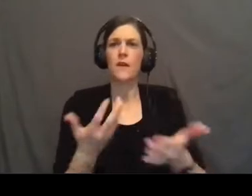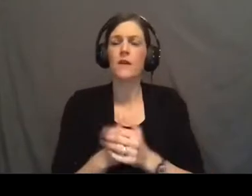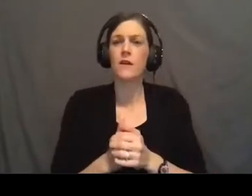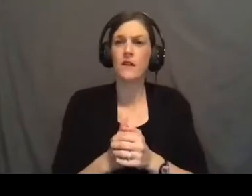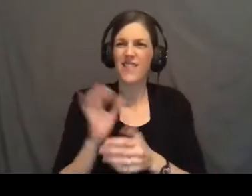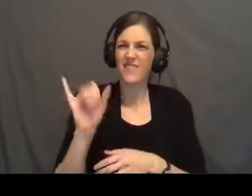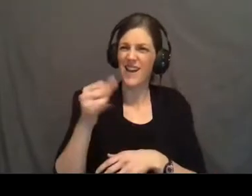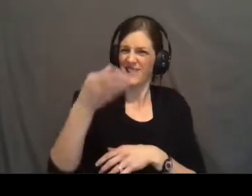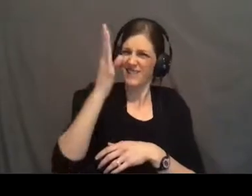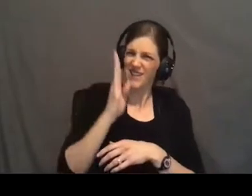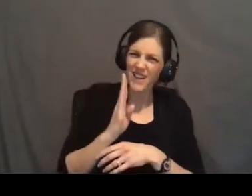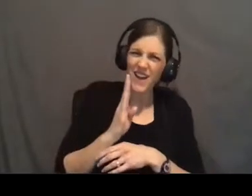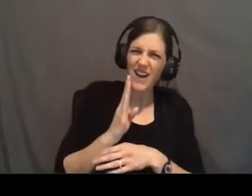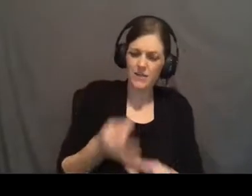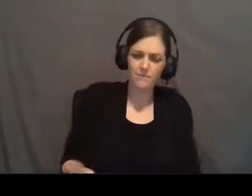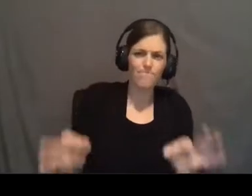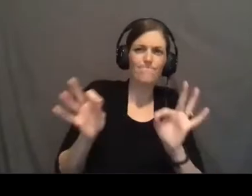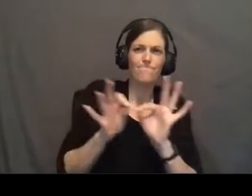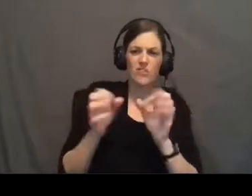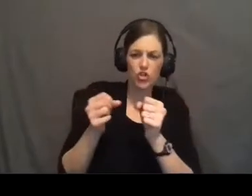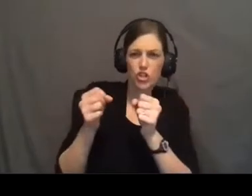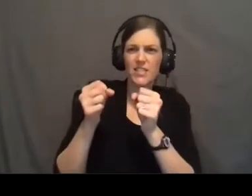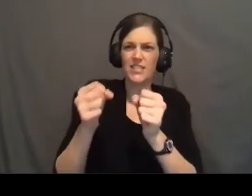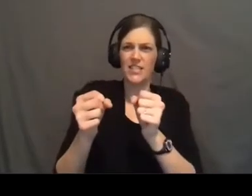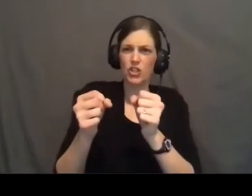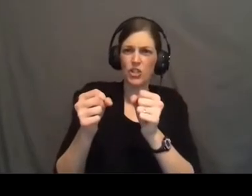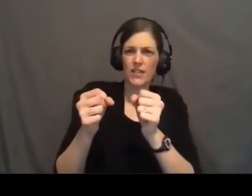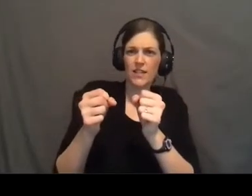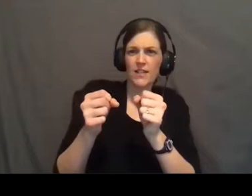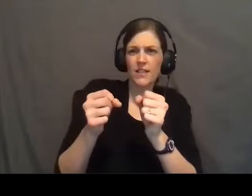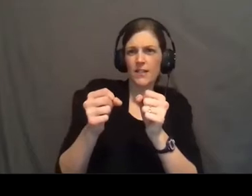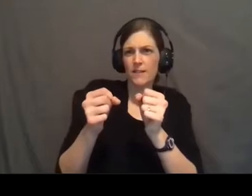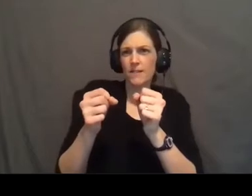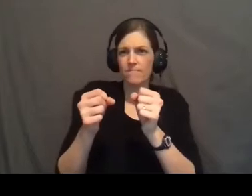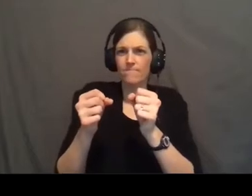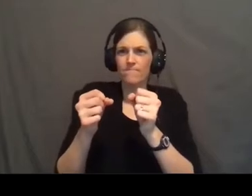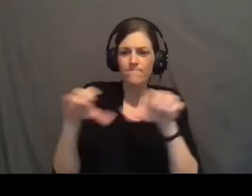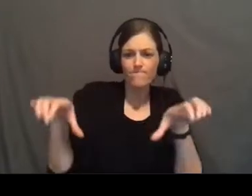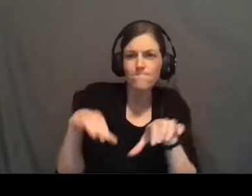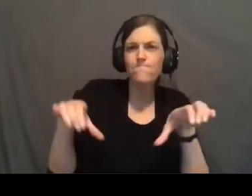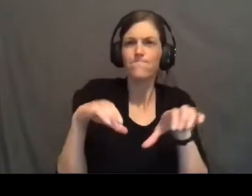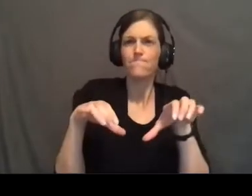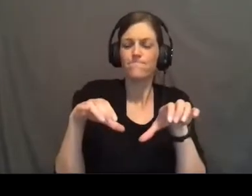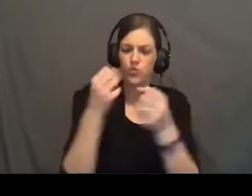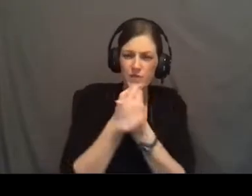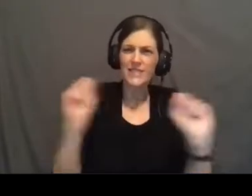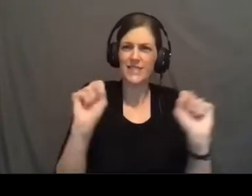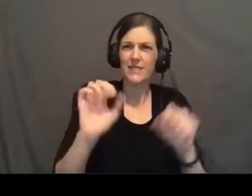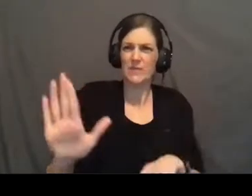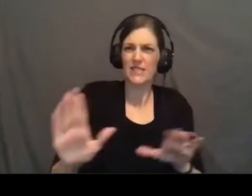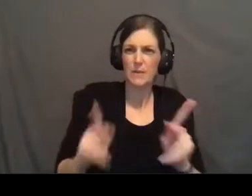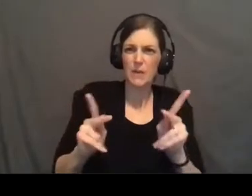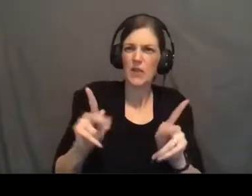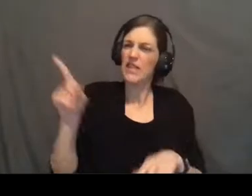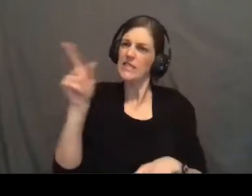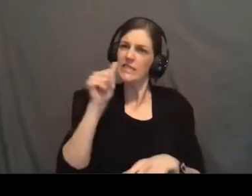God's key strategic play, his key maneuver to defeat the enemy, to redeem his people. It's his secret